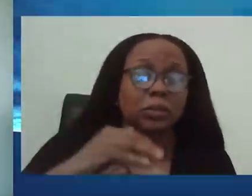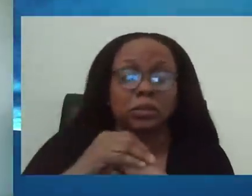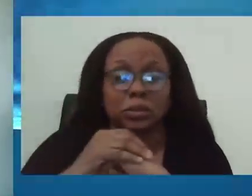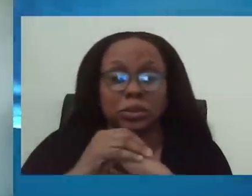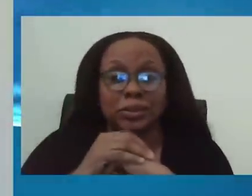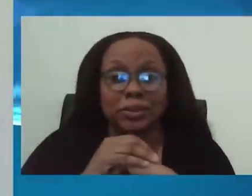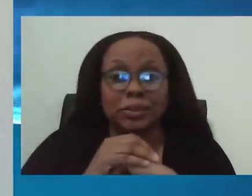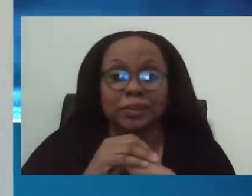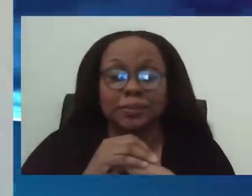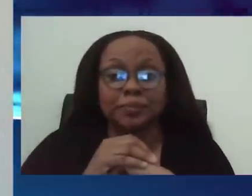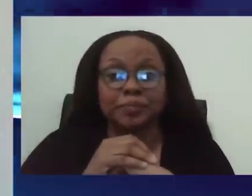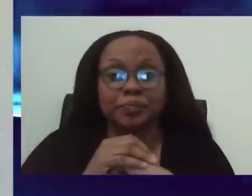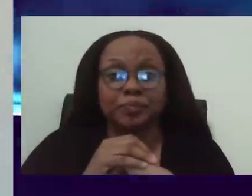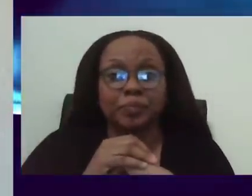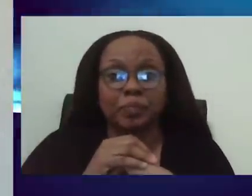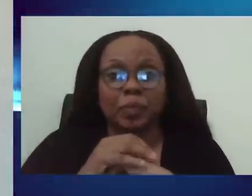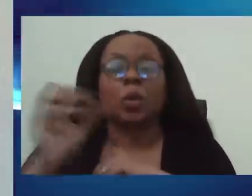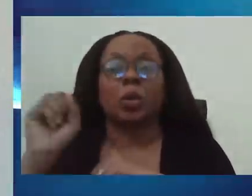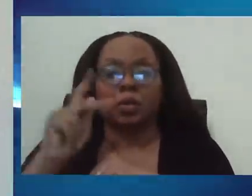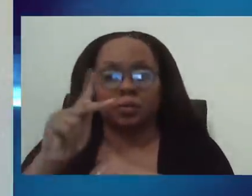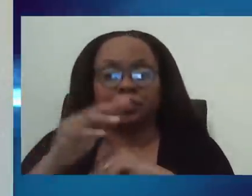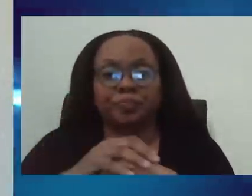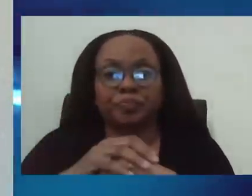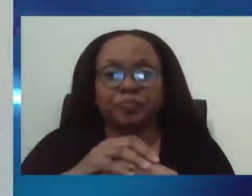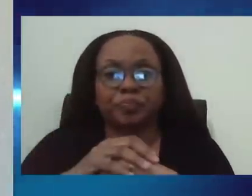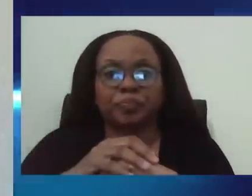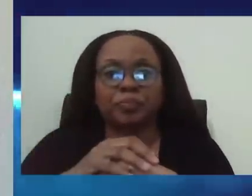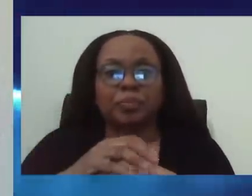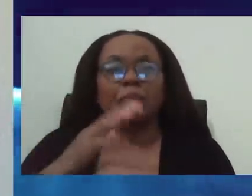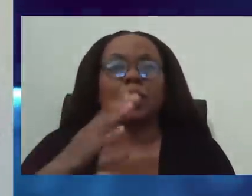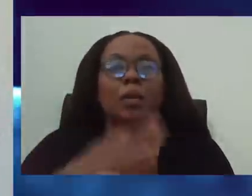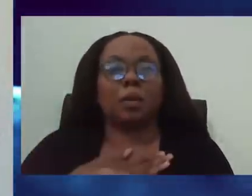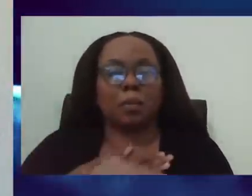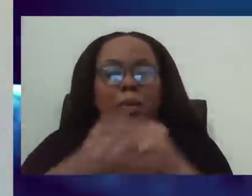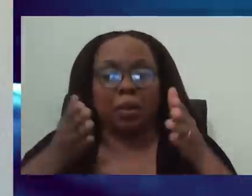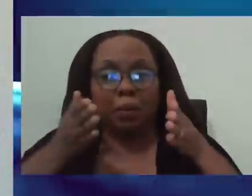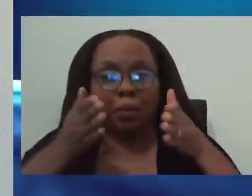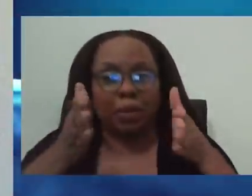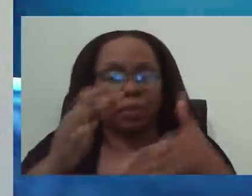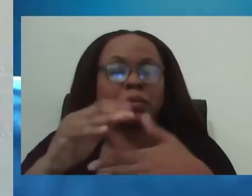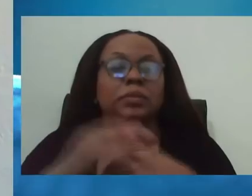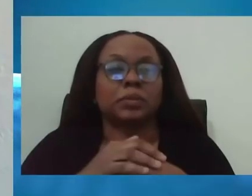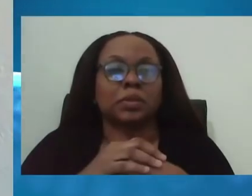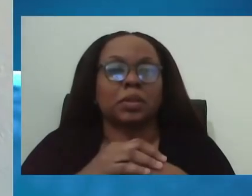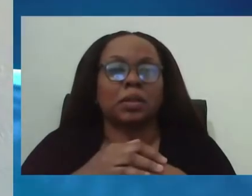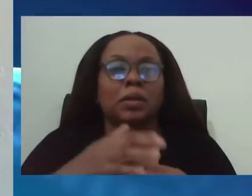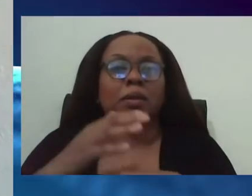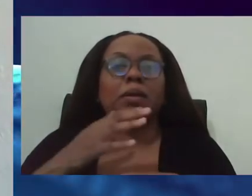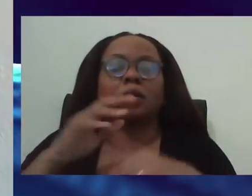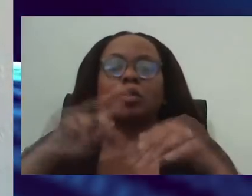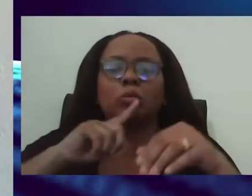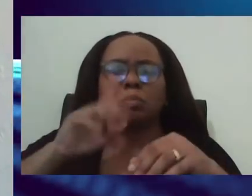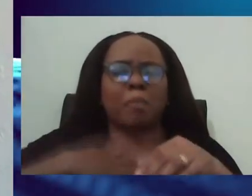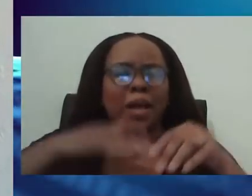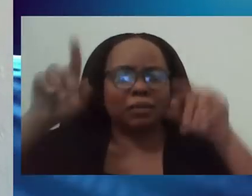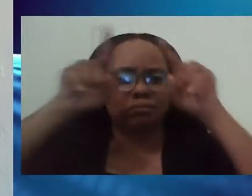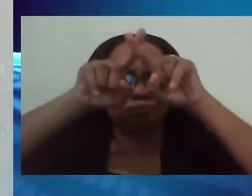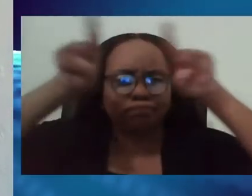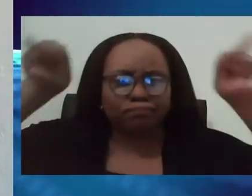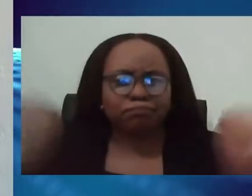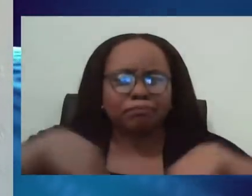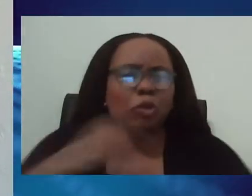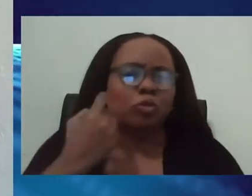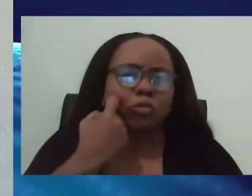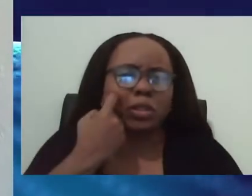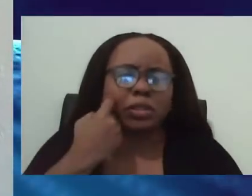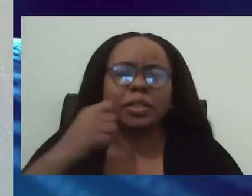Yeah. So first the methods, and you are absolutely right. It's, uh, yes, a complex science and sometimes difficult to explain, but